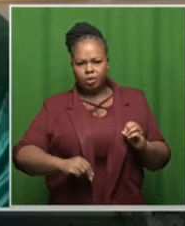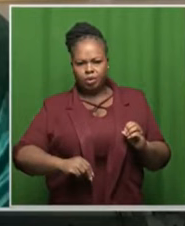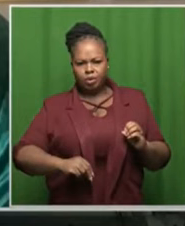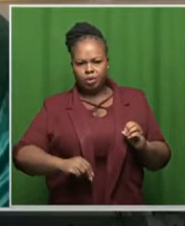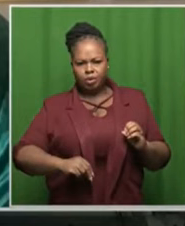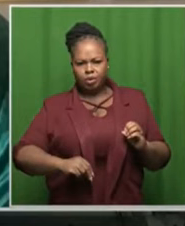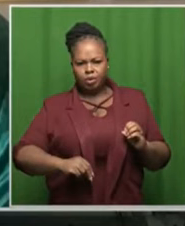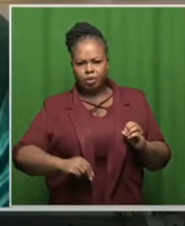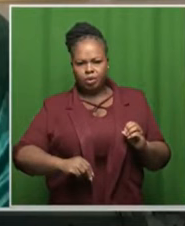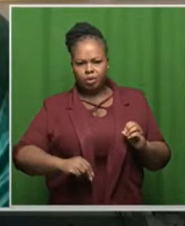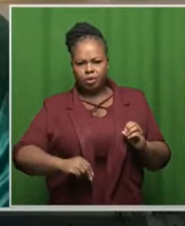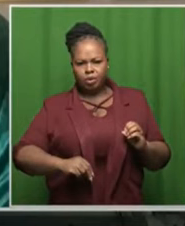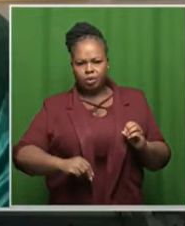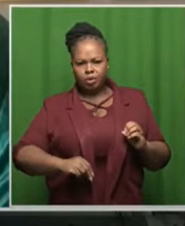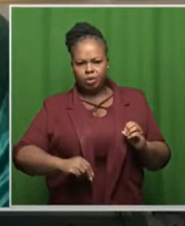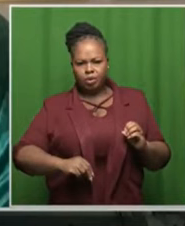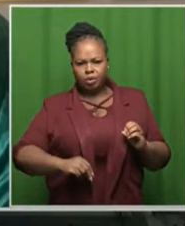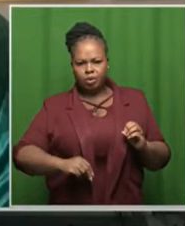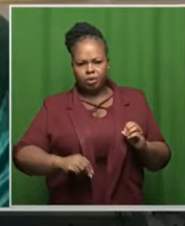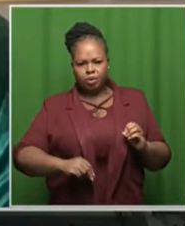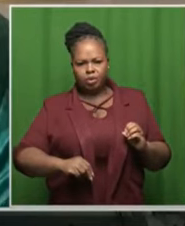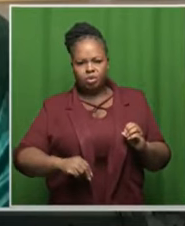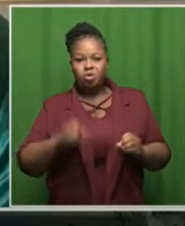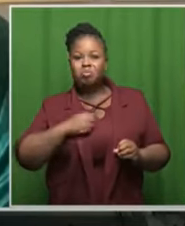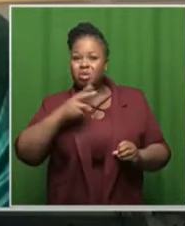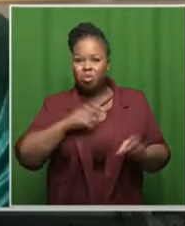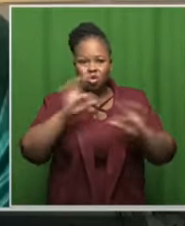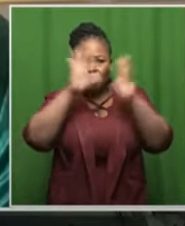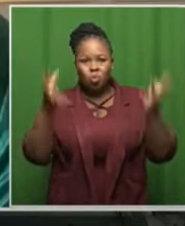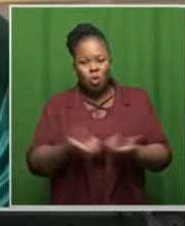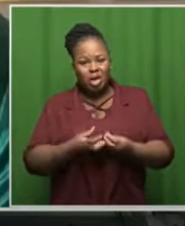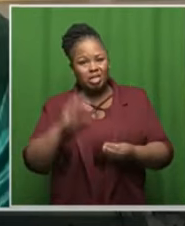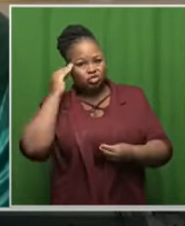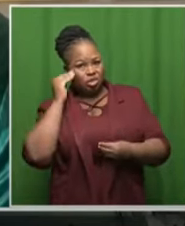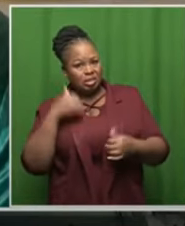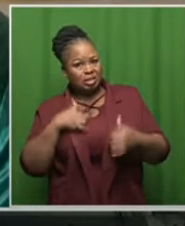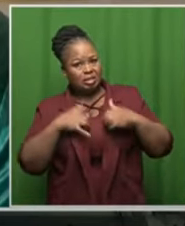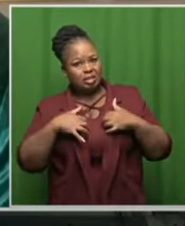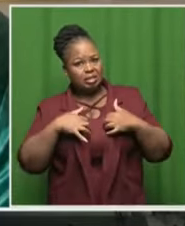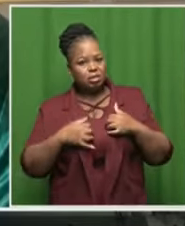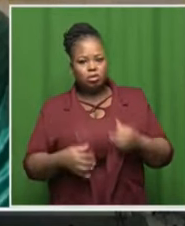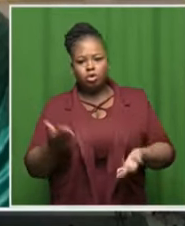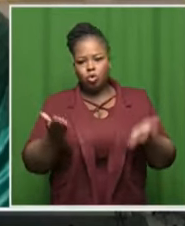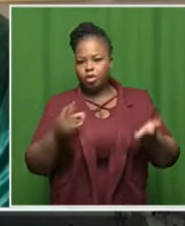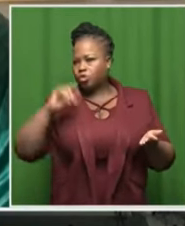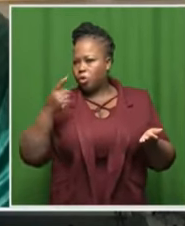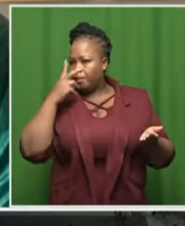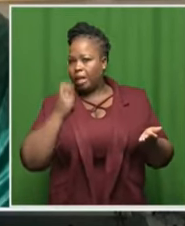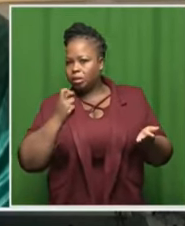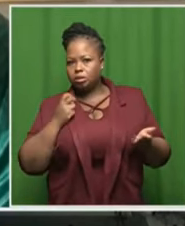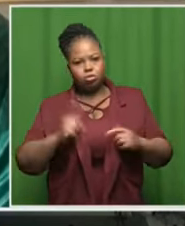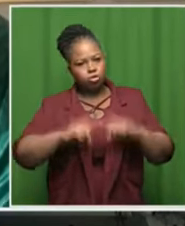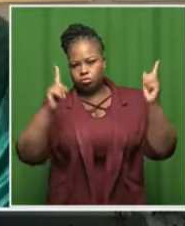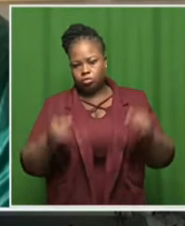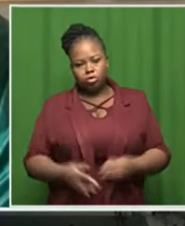you know there's no other rugby team that has won four world cup compared to the all picks we don't let's just